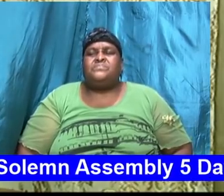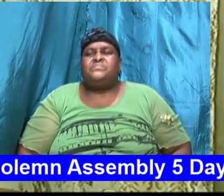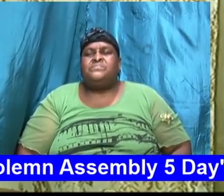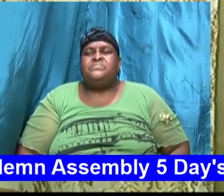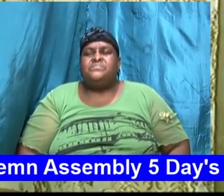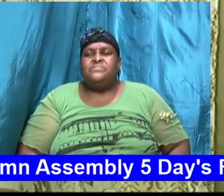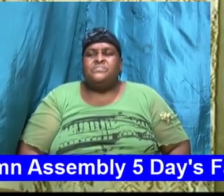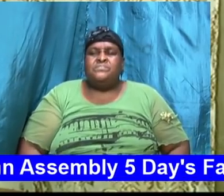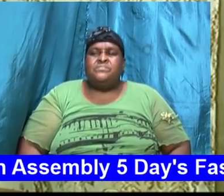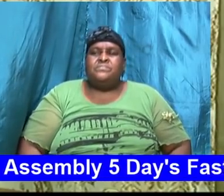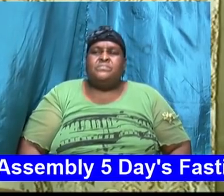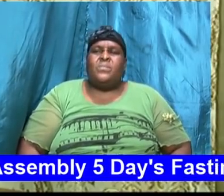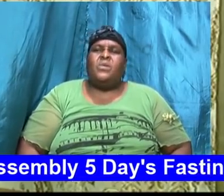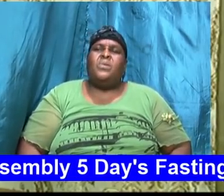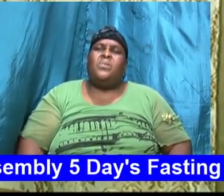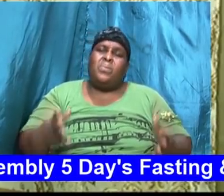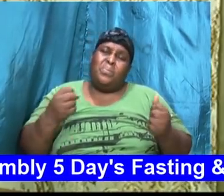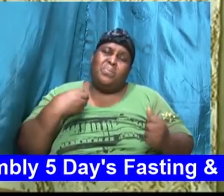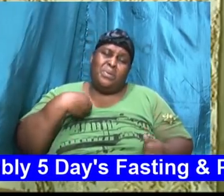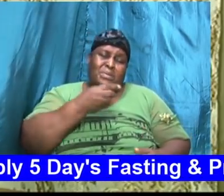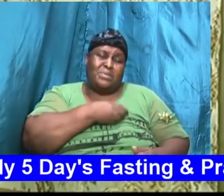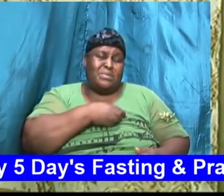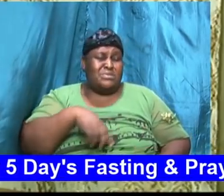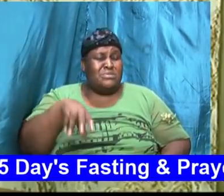I want us to understand